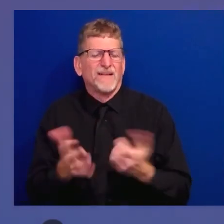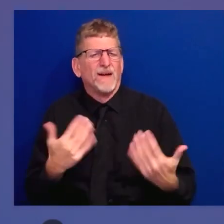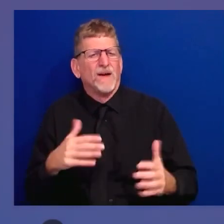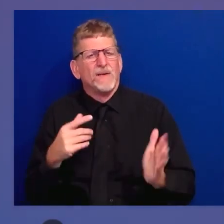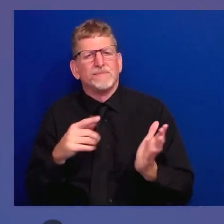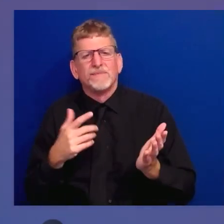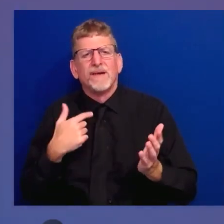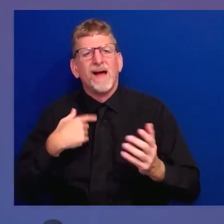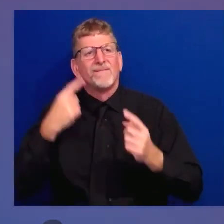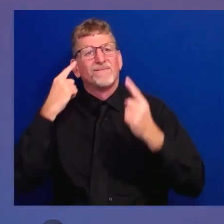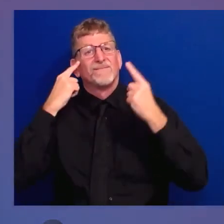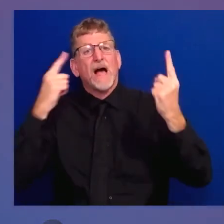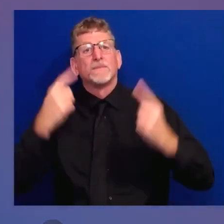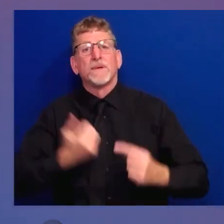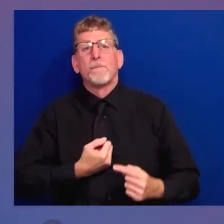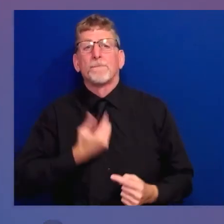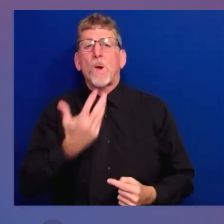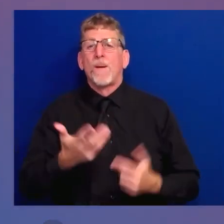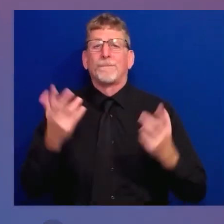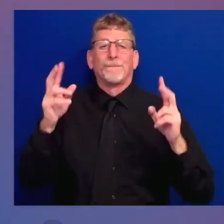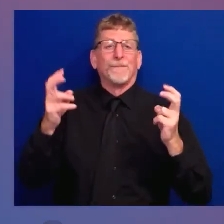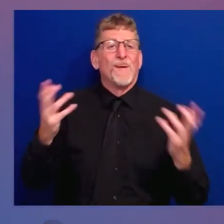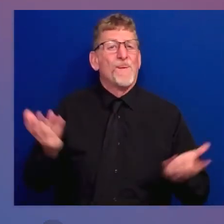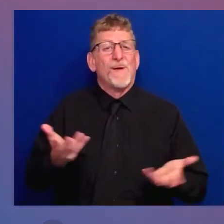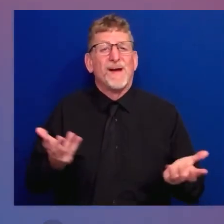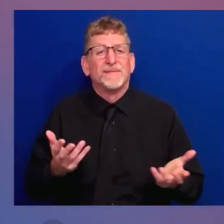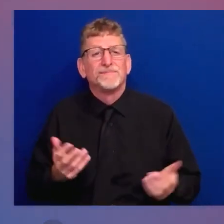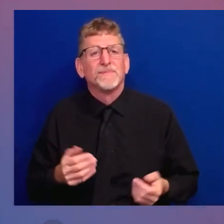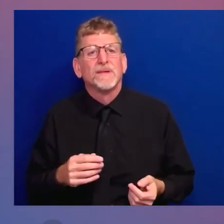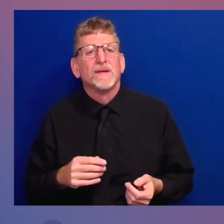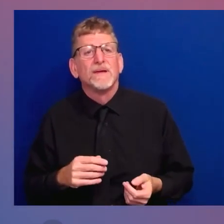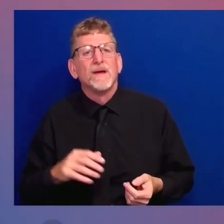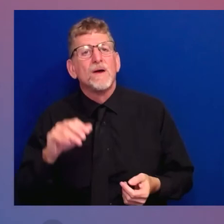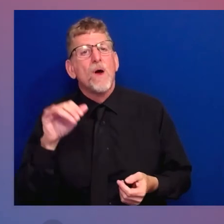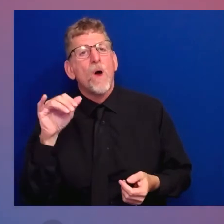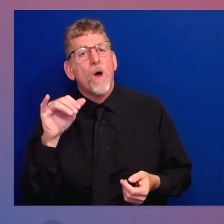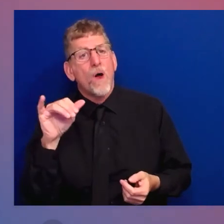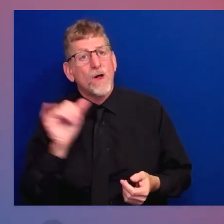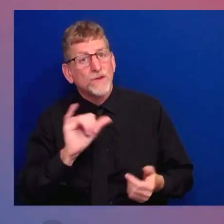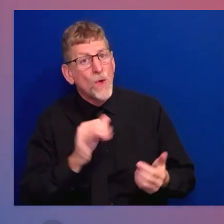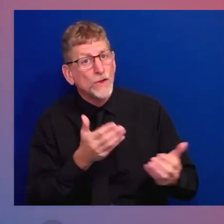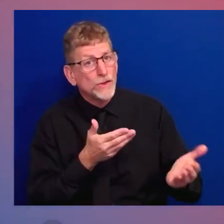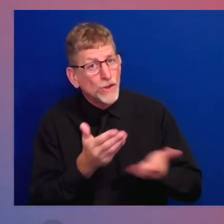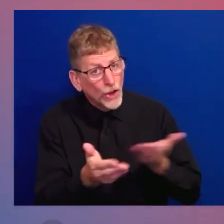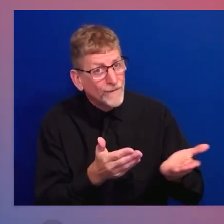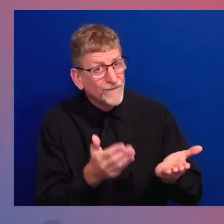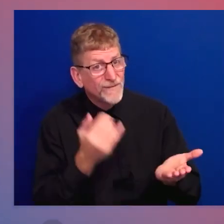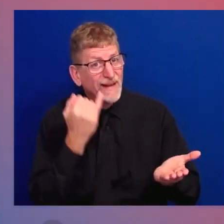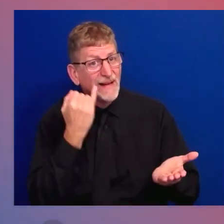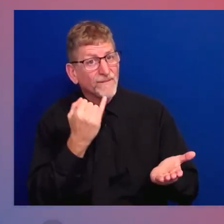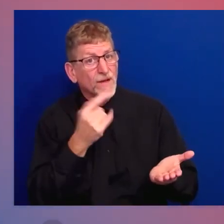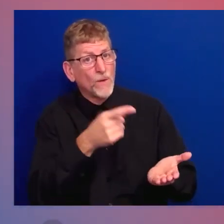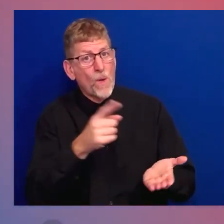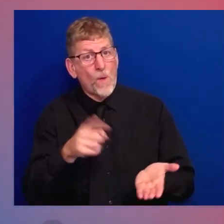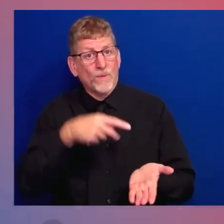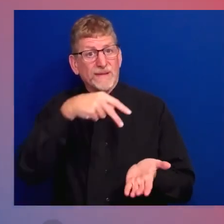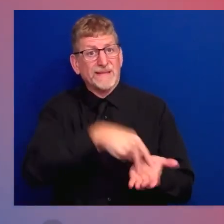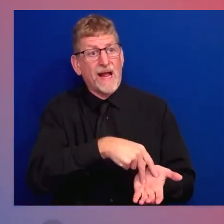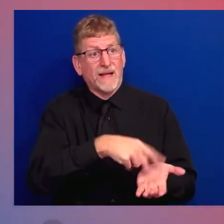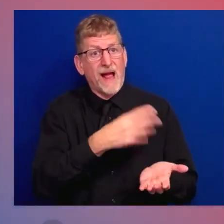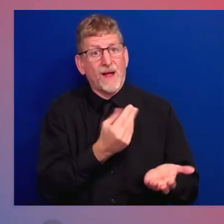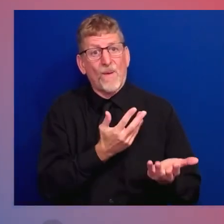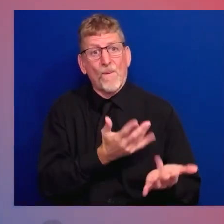serve who only stand and wait. To every husband and wife of the deployed — of the deployed